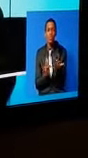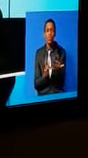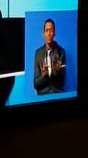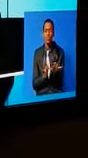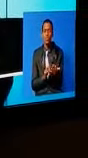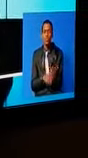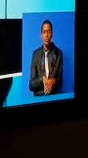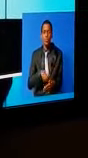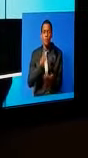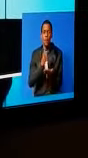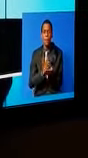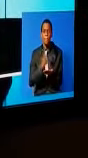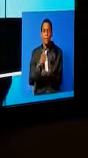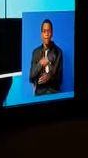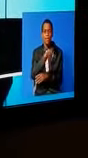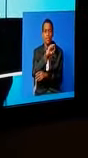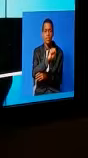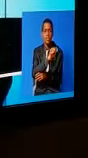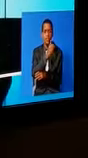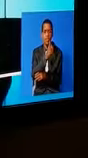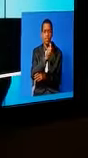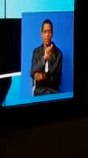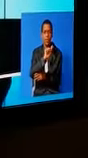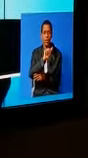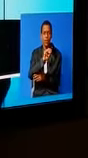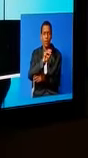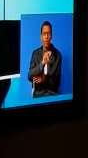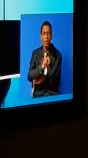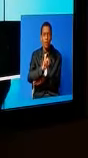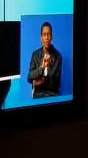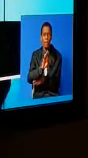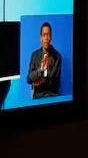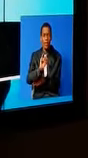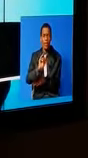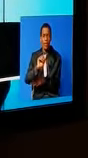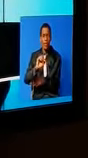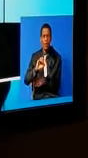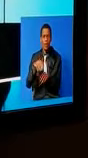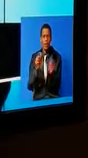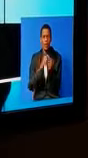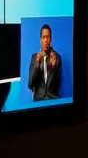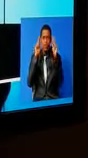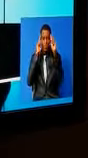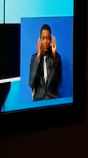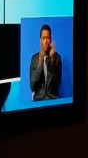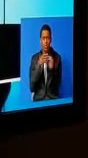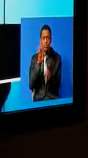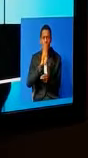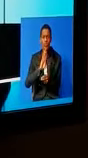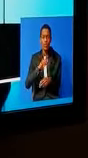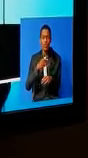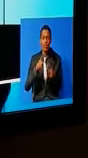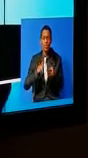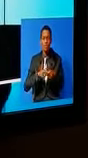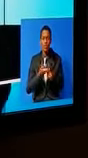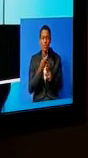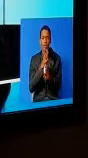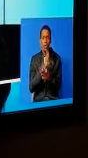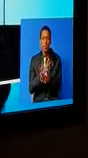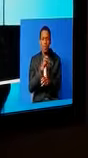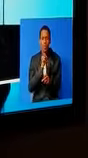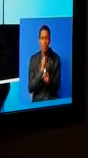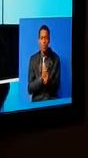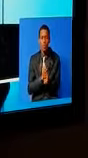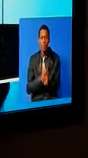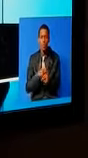partnership with the University of Botswana, held a public lecture to shed light on digital data transformation. KZ George